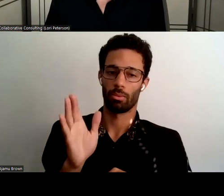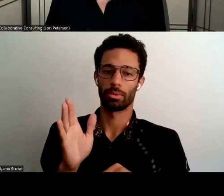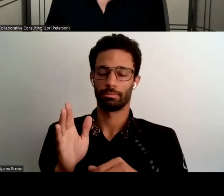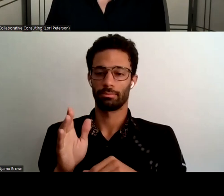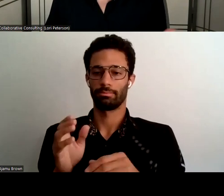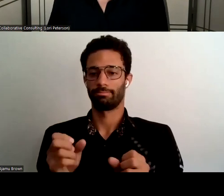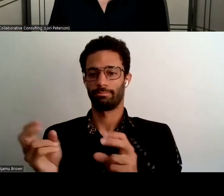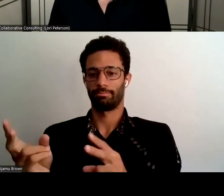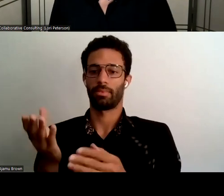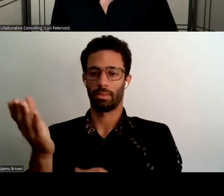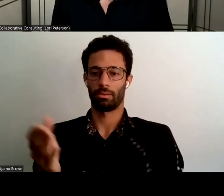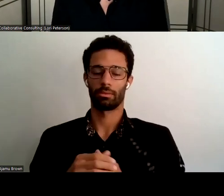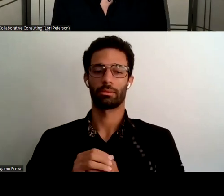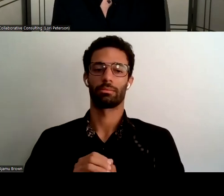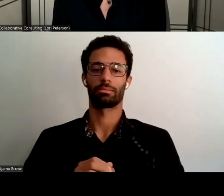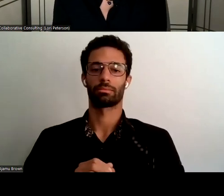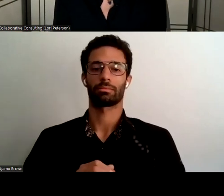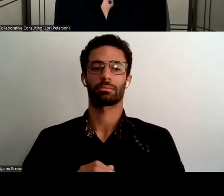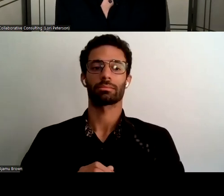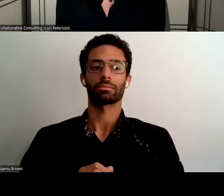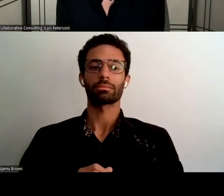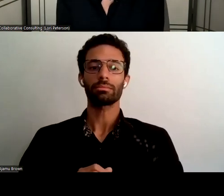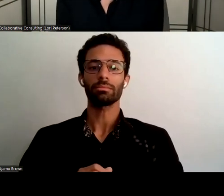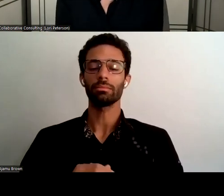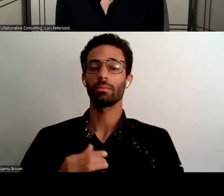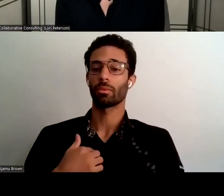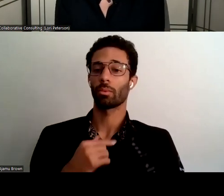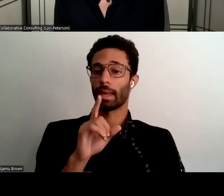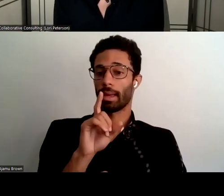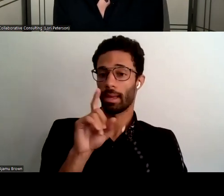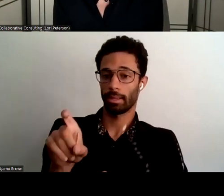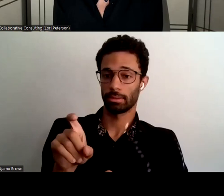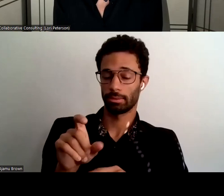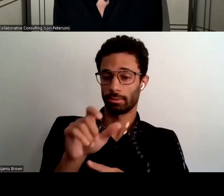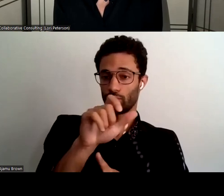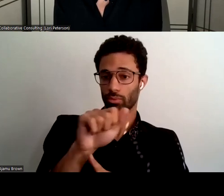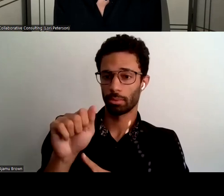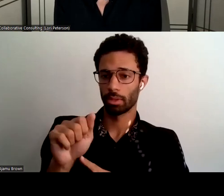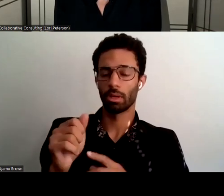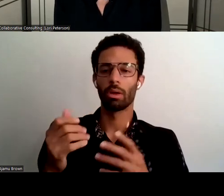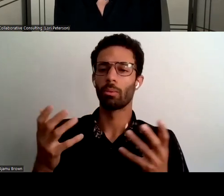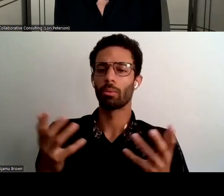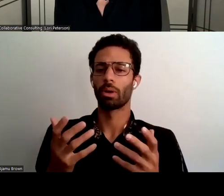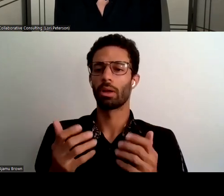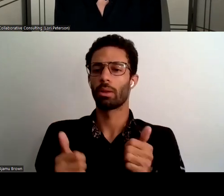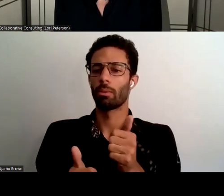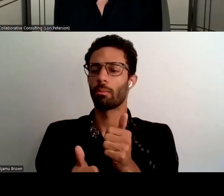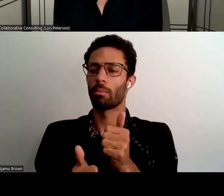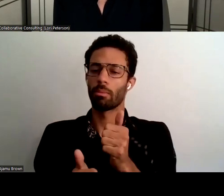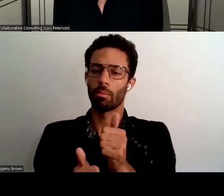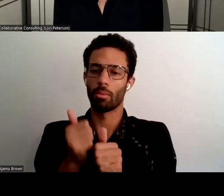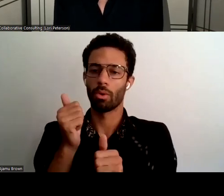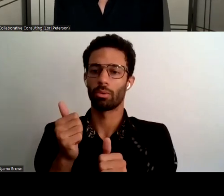uh we asked the triple a's what they thought would be the most pressing trends now and into the future